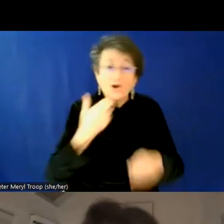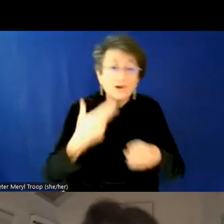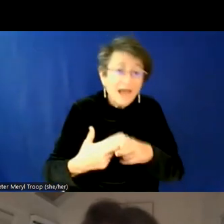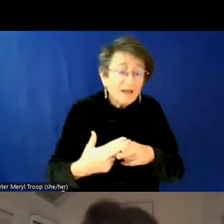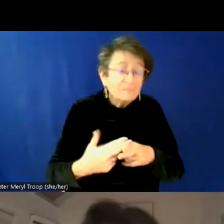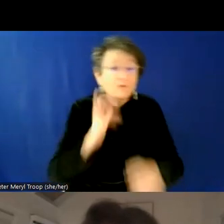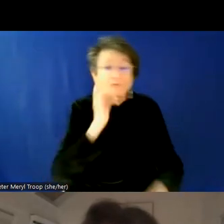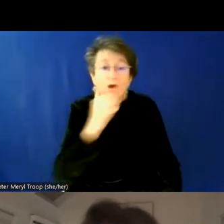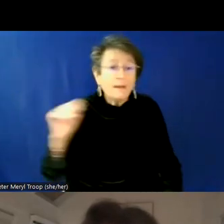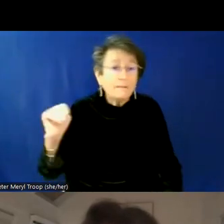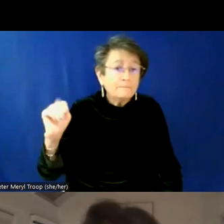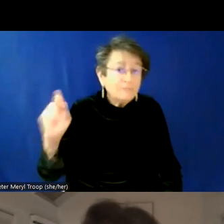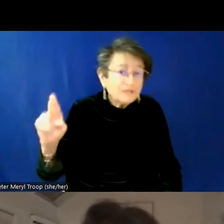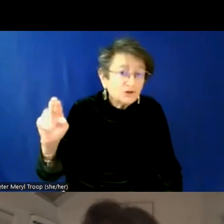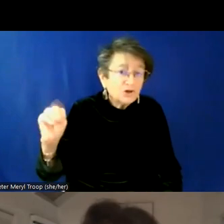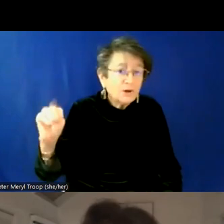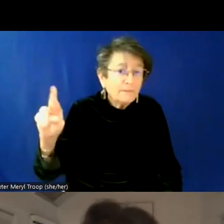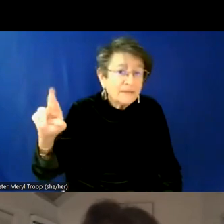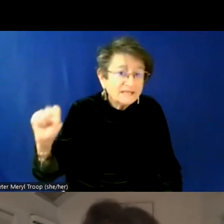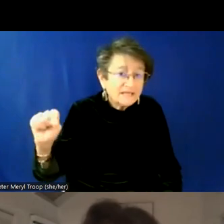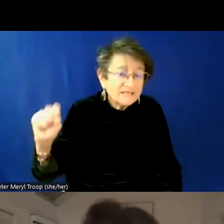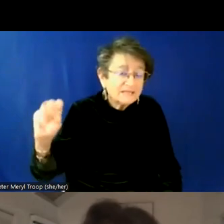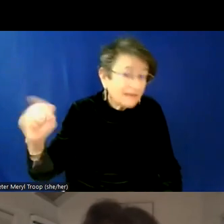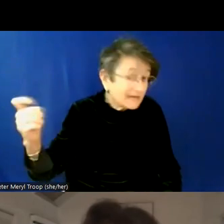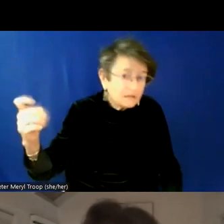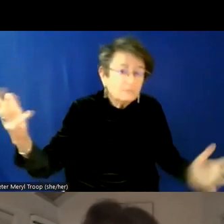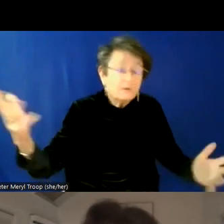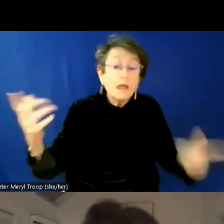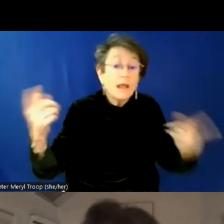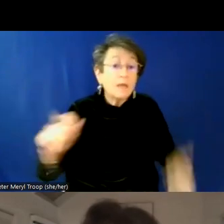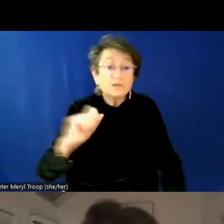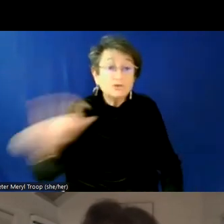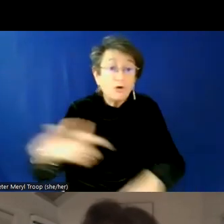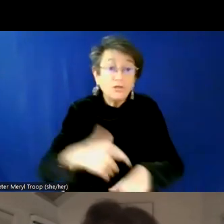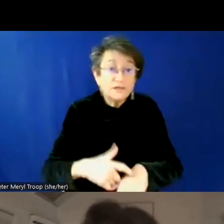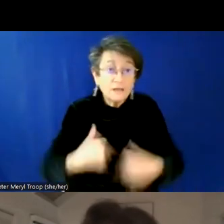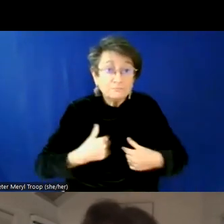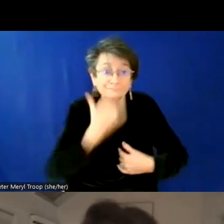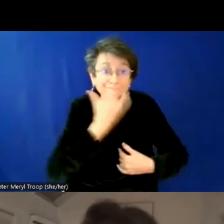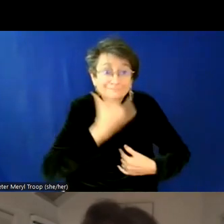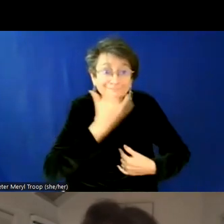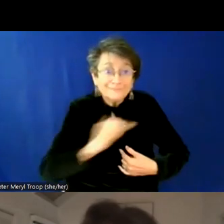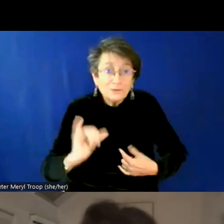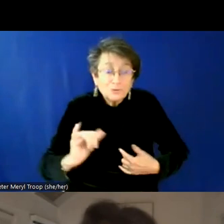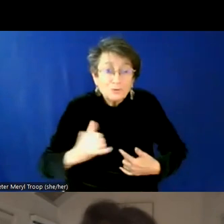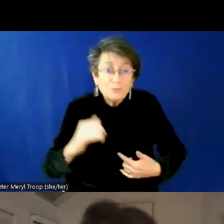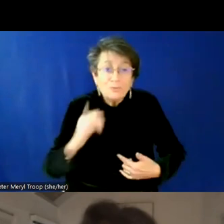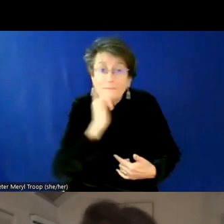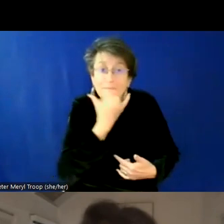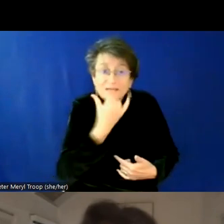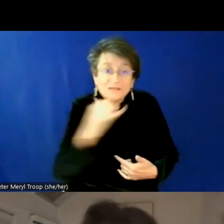Um, and, uh, you know, it happens all the time. I misgender people constantly. no,